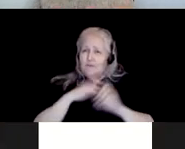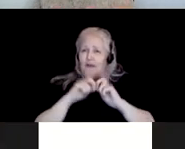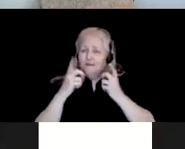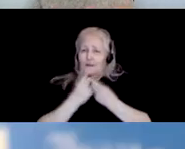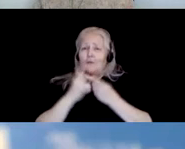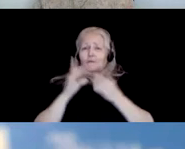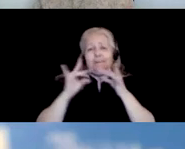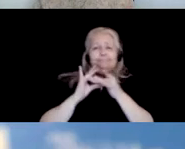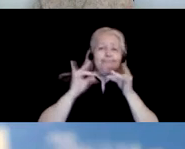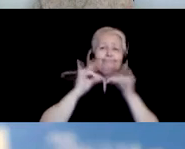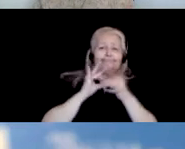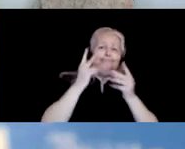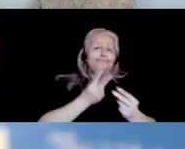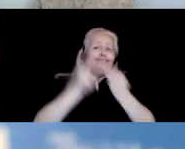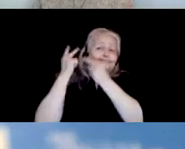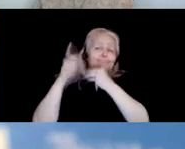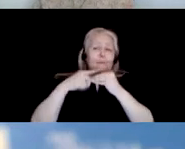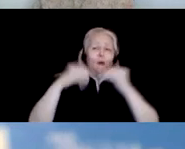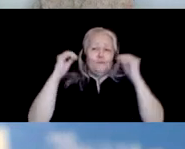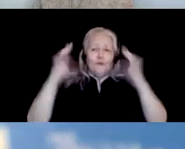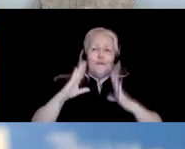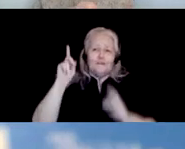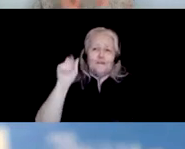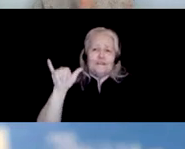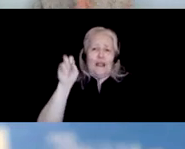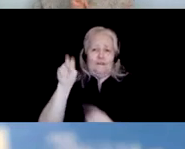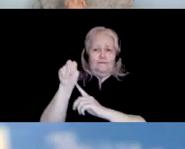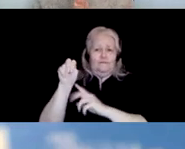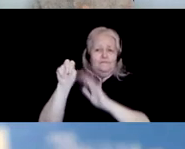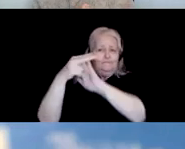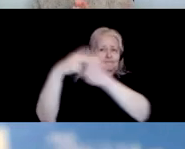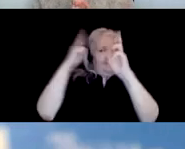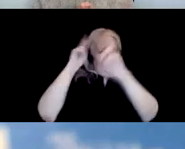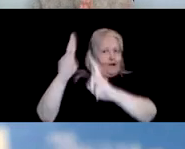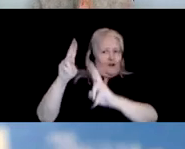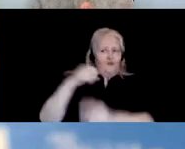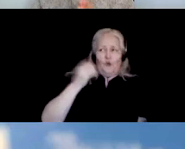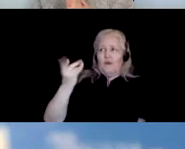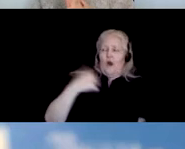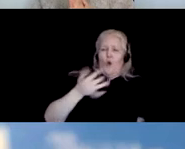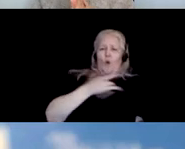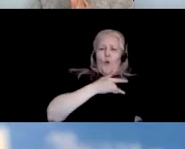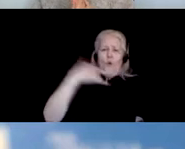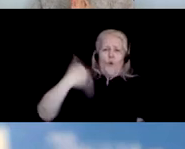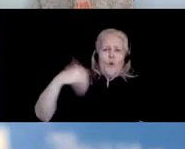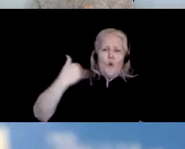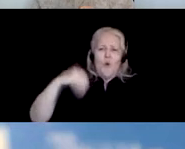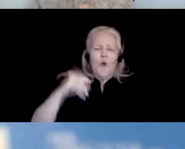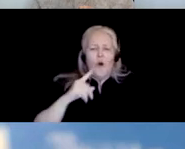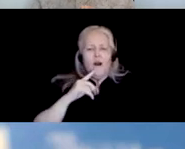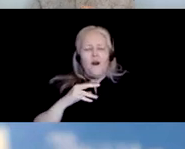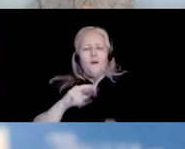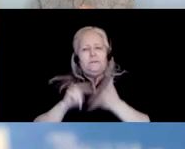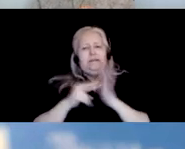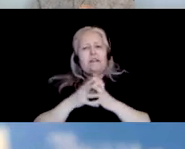memories of Professor Dayton. So receiving this award is all the more meaningful. So I thank the awards and the executive